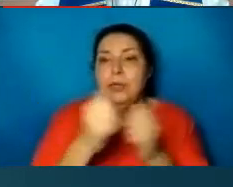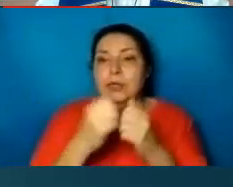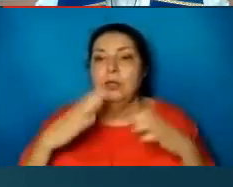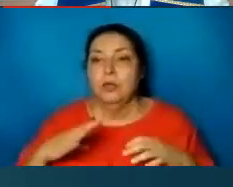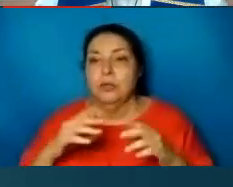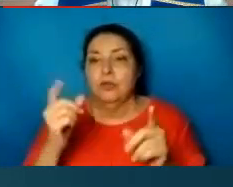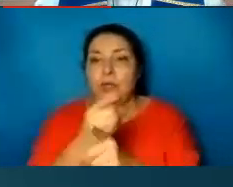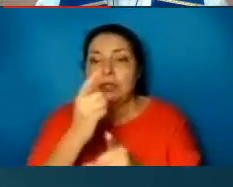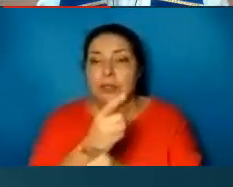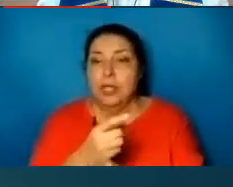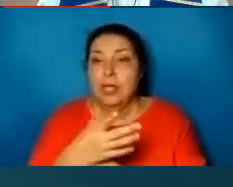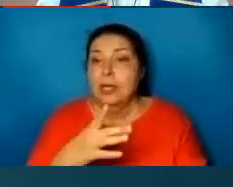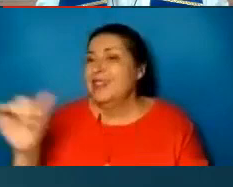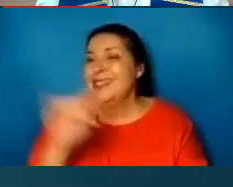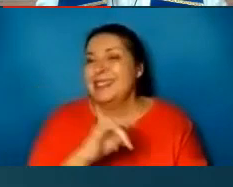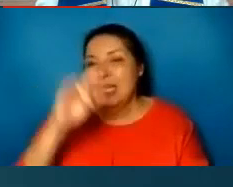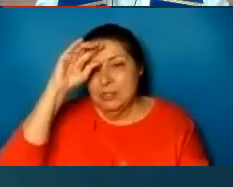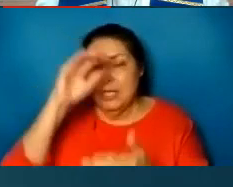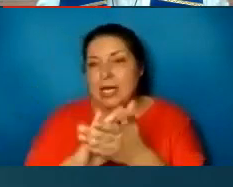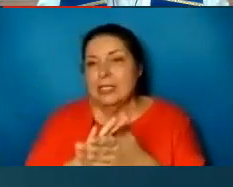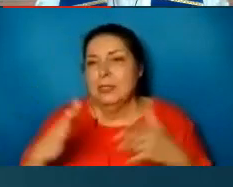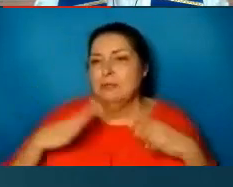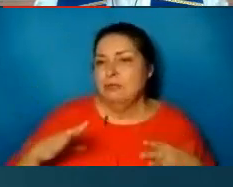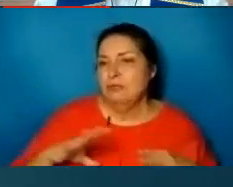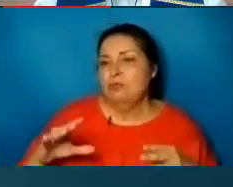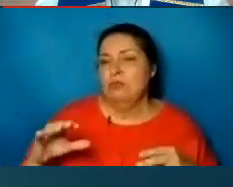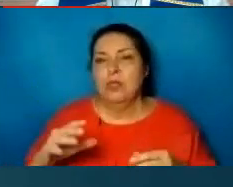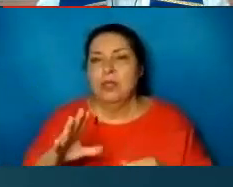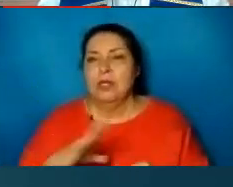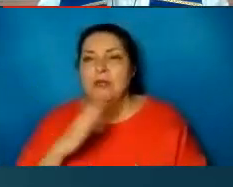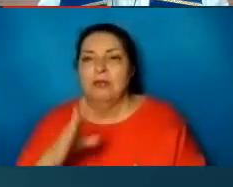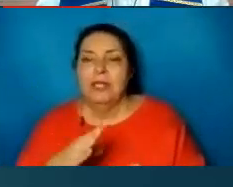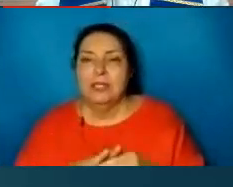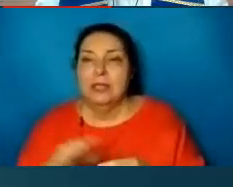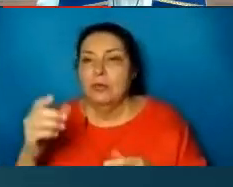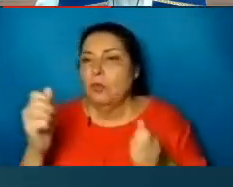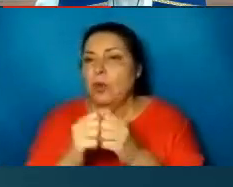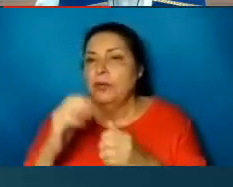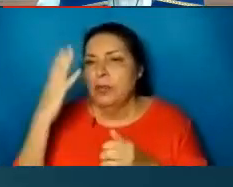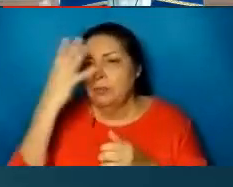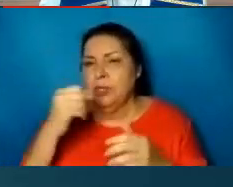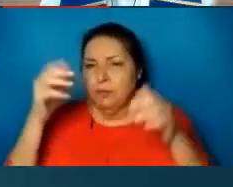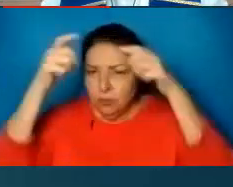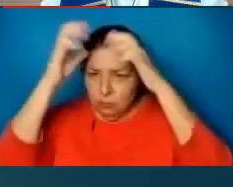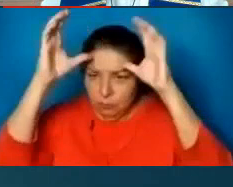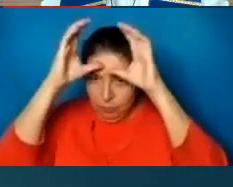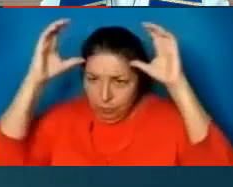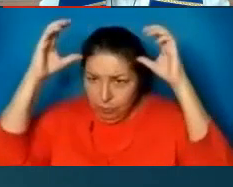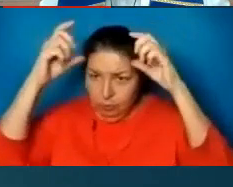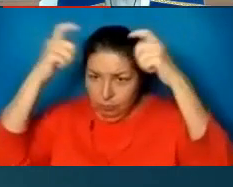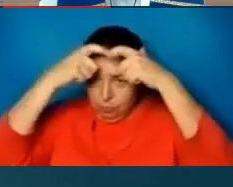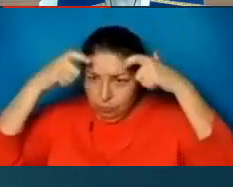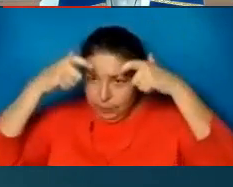As a bridegroom decks himself like a priest with a beautiful headdress and a bride adorns herself